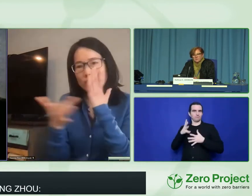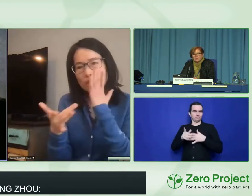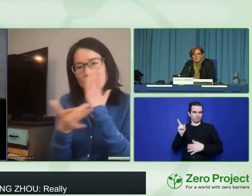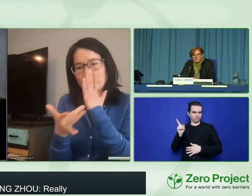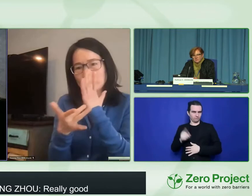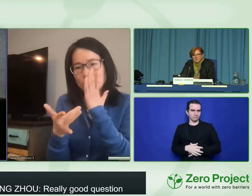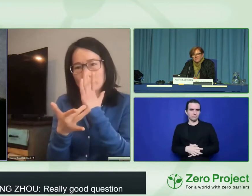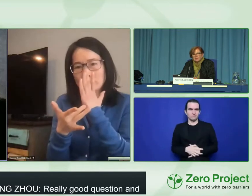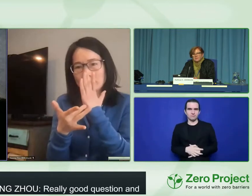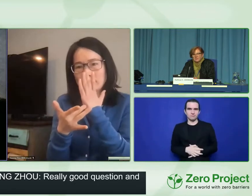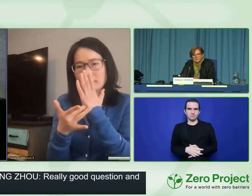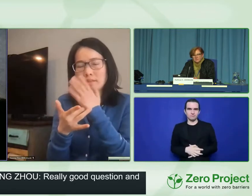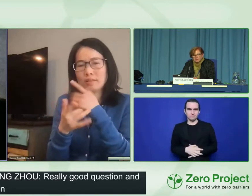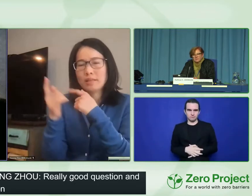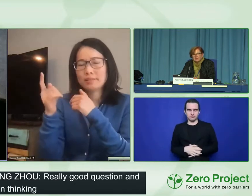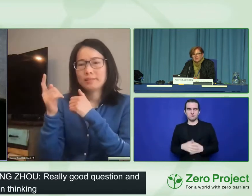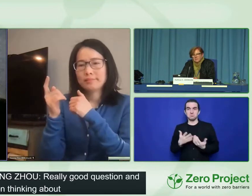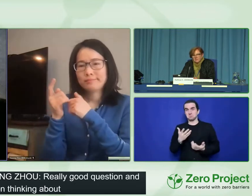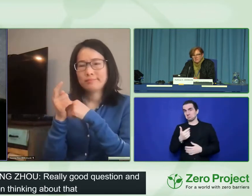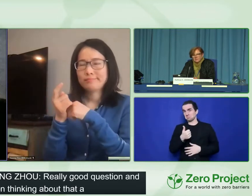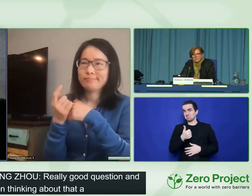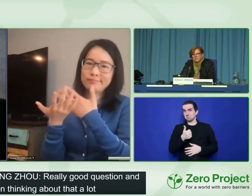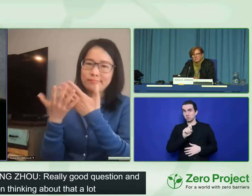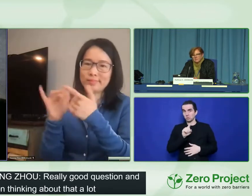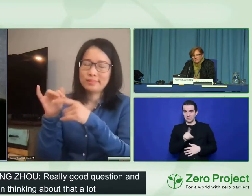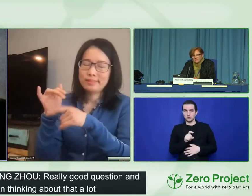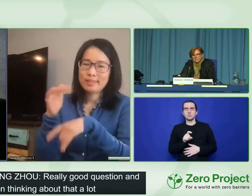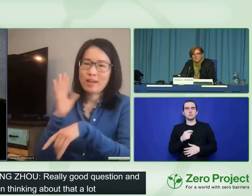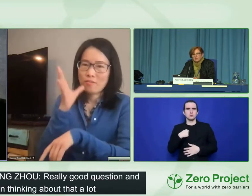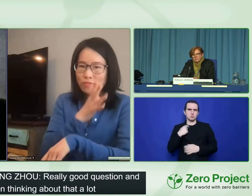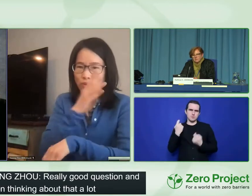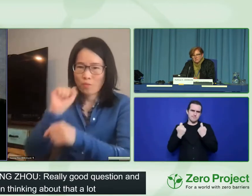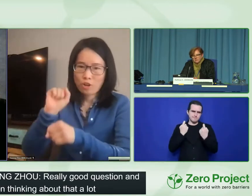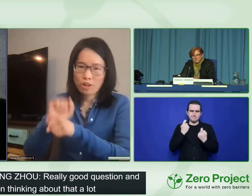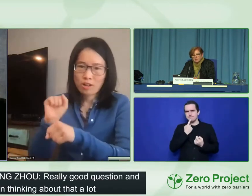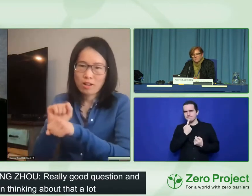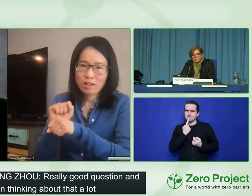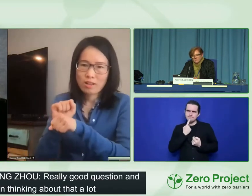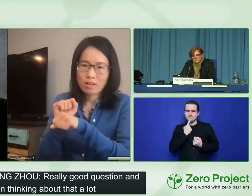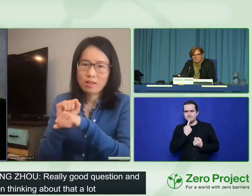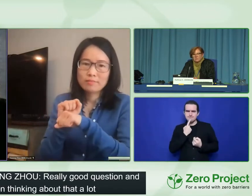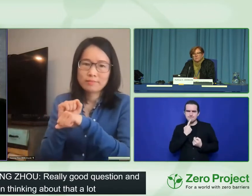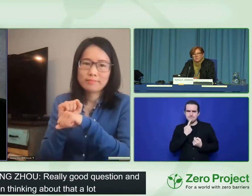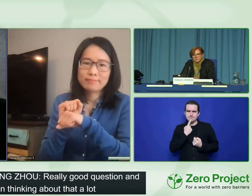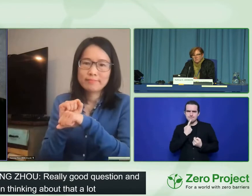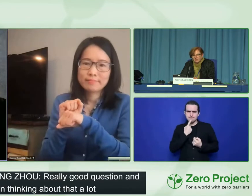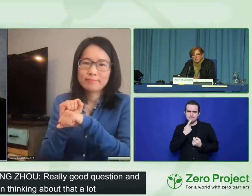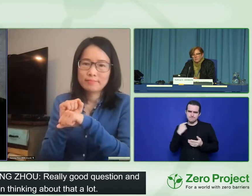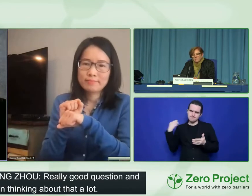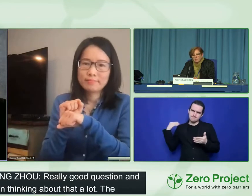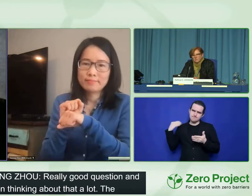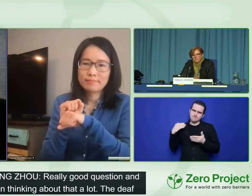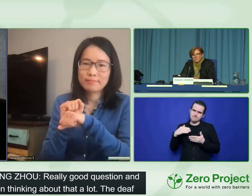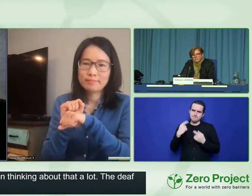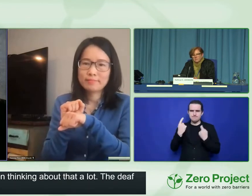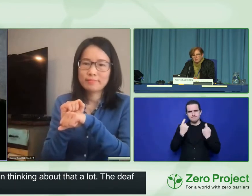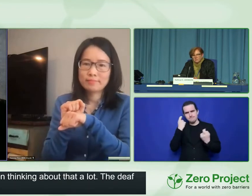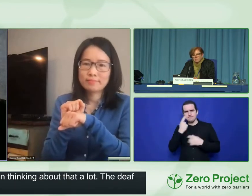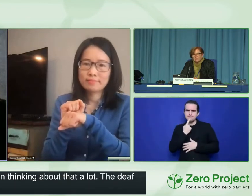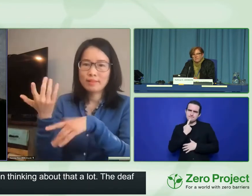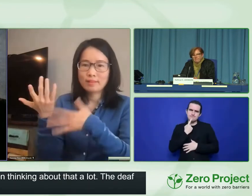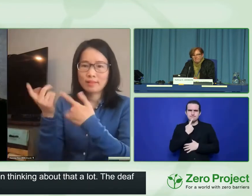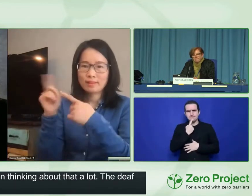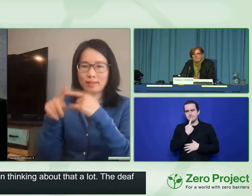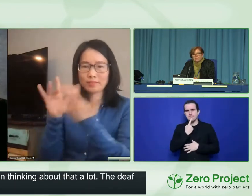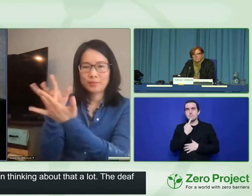But the deaf community sometimes doesn't have the technology that they need. And especially people who are working on